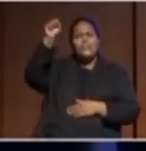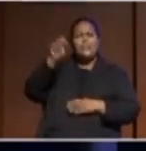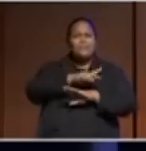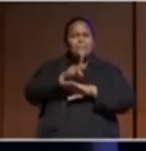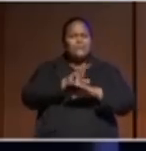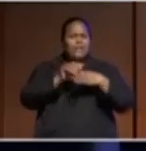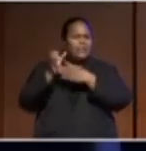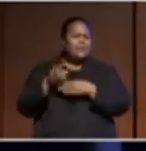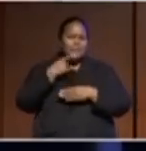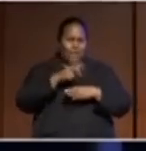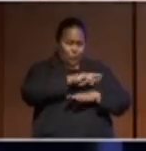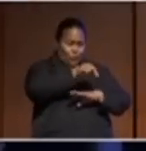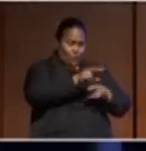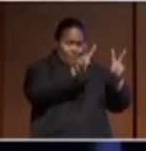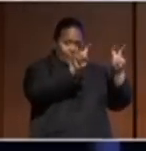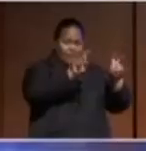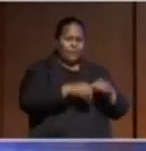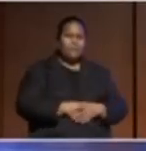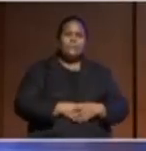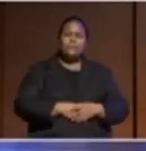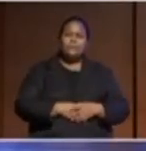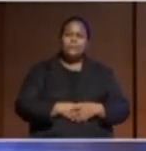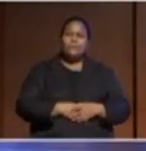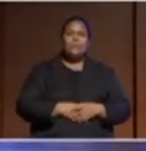has no full stop.